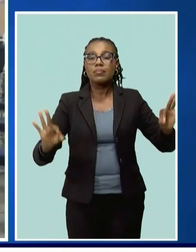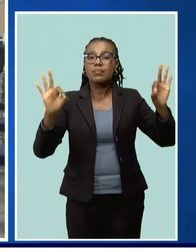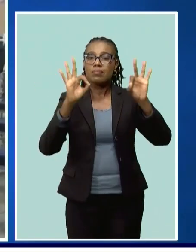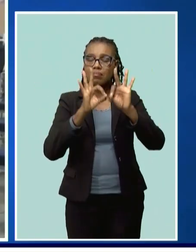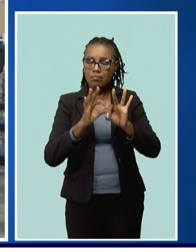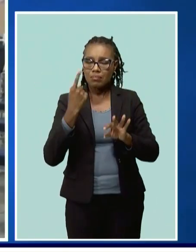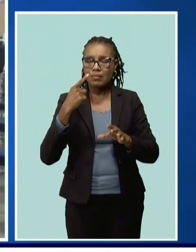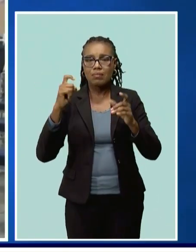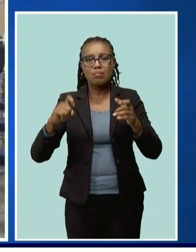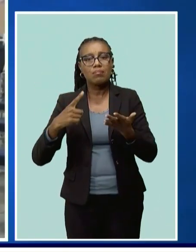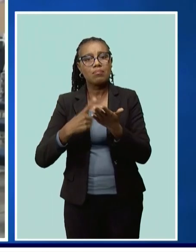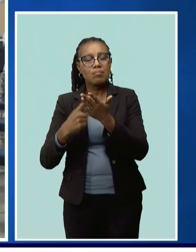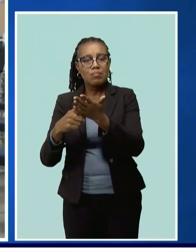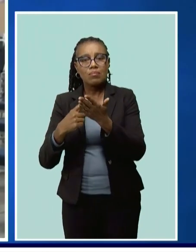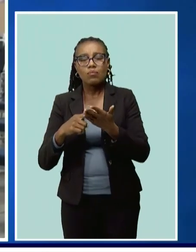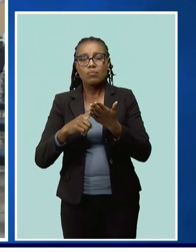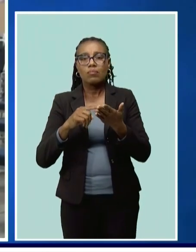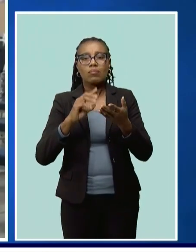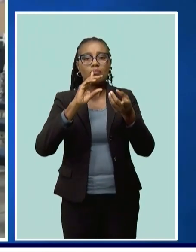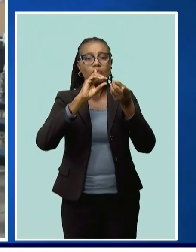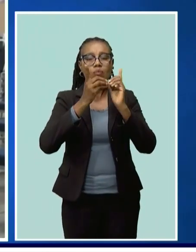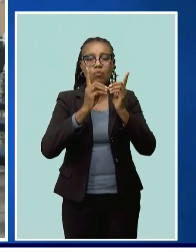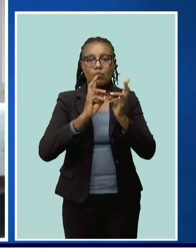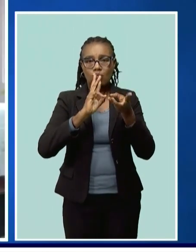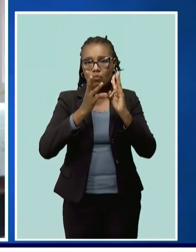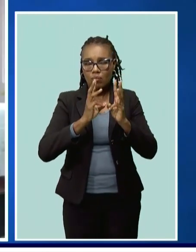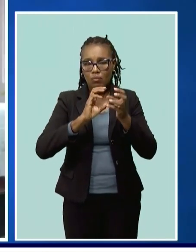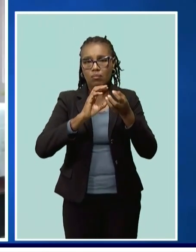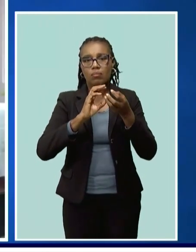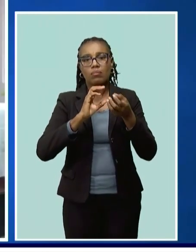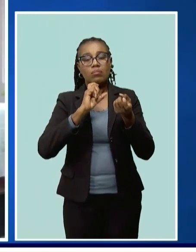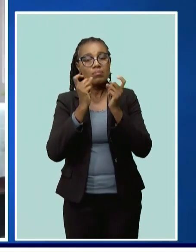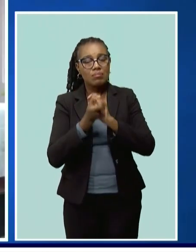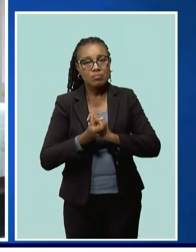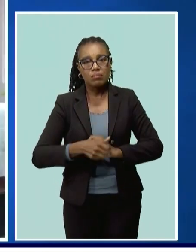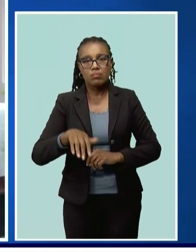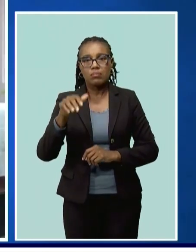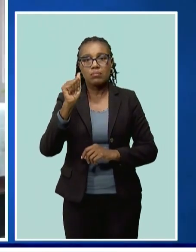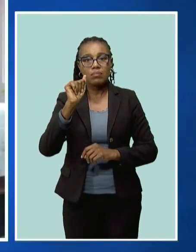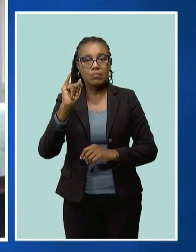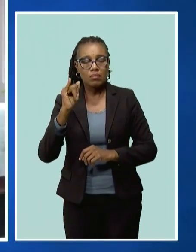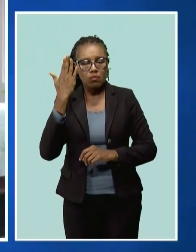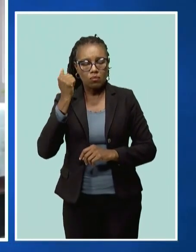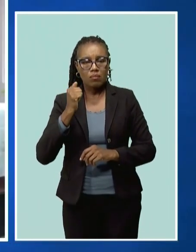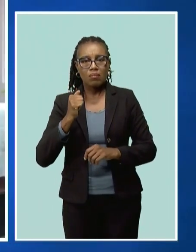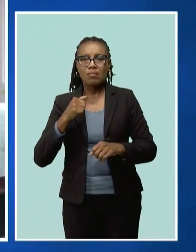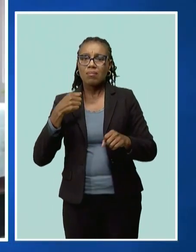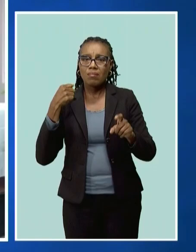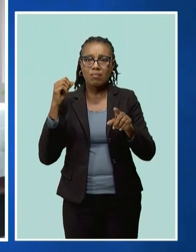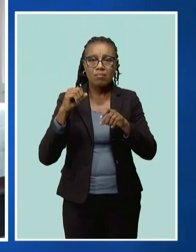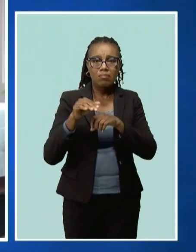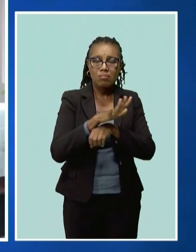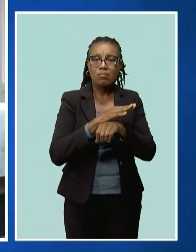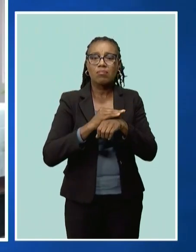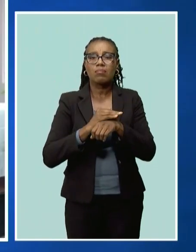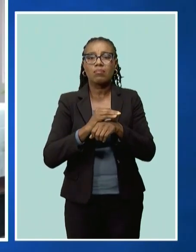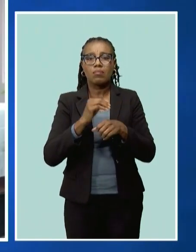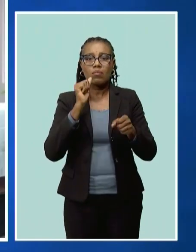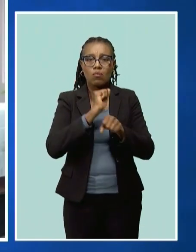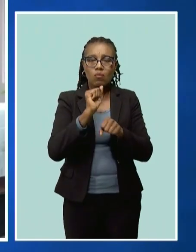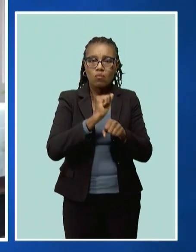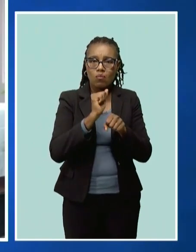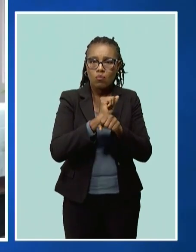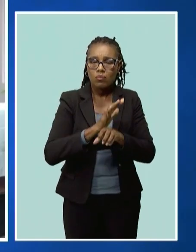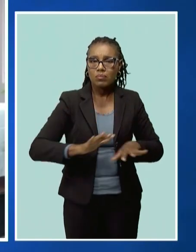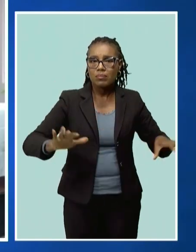on issues of climate change and technology, such as AI, because of its impact on the workforce. Permanent Secretary in the Ministry of